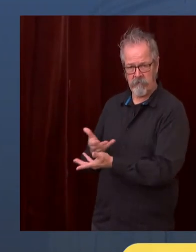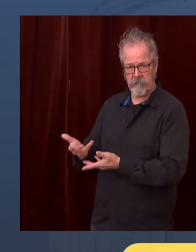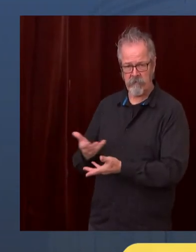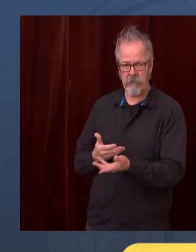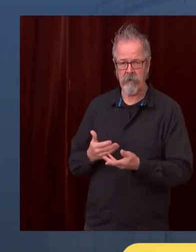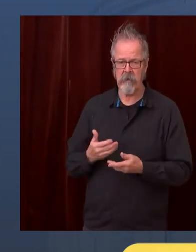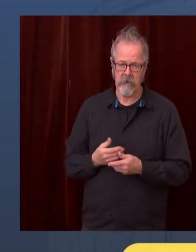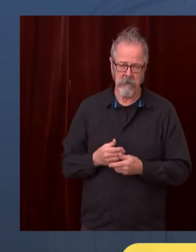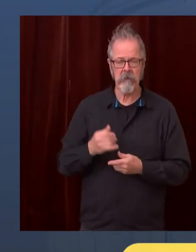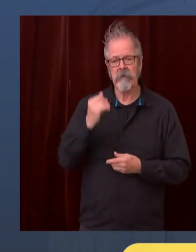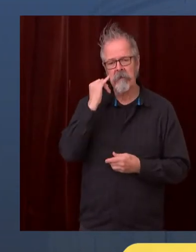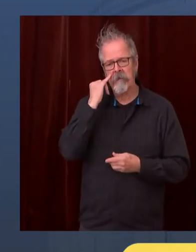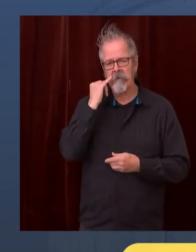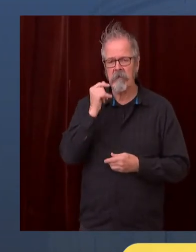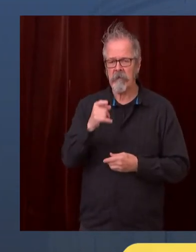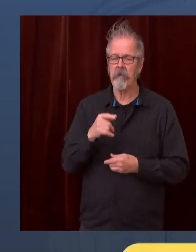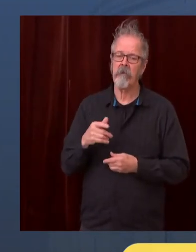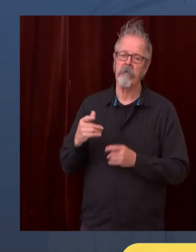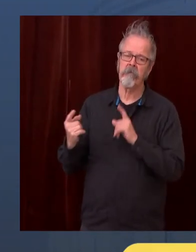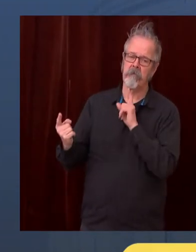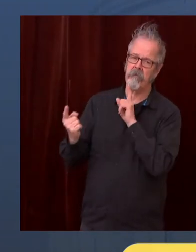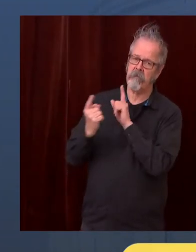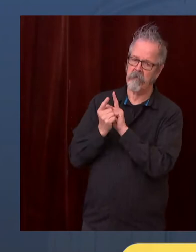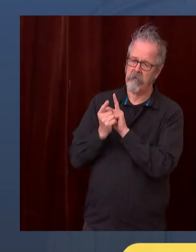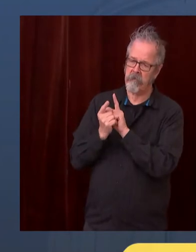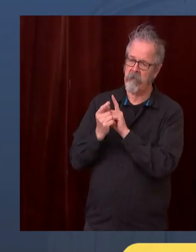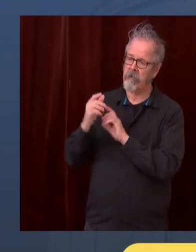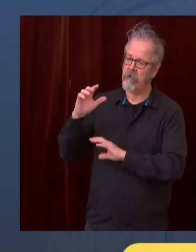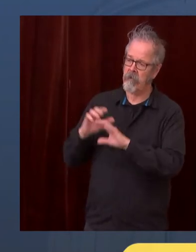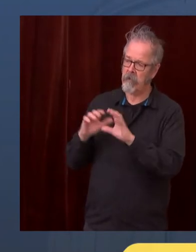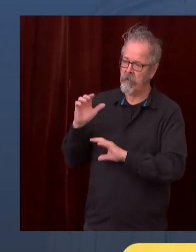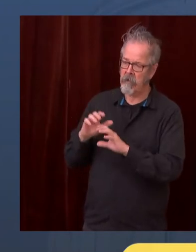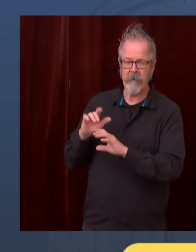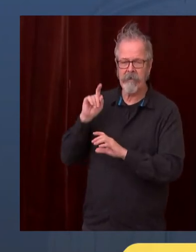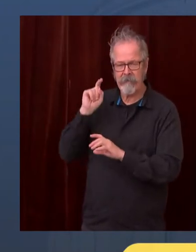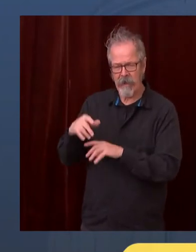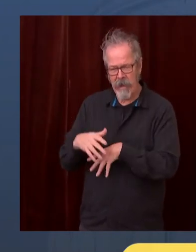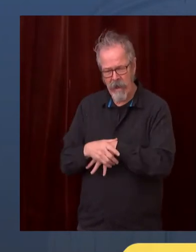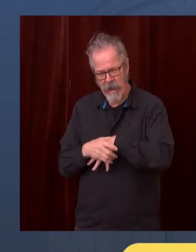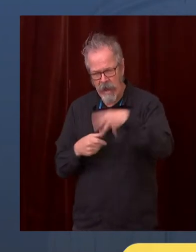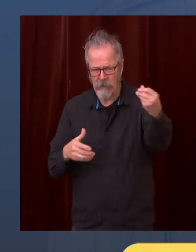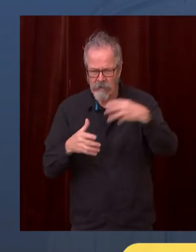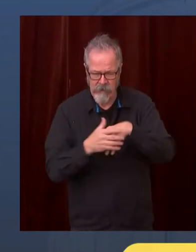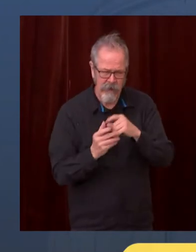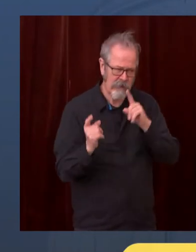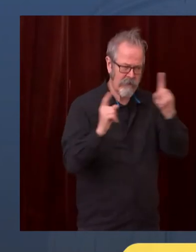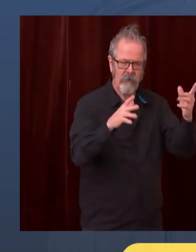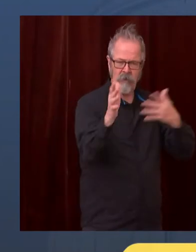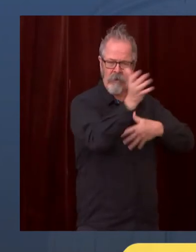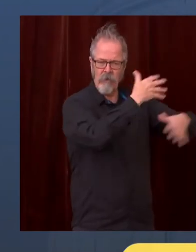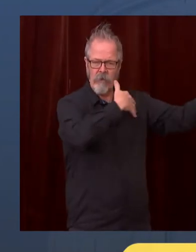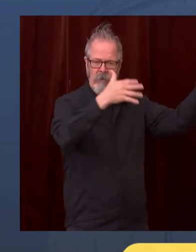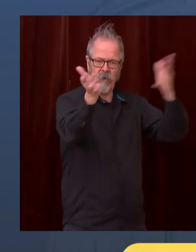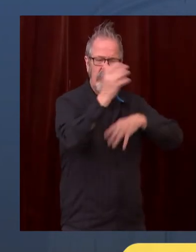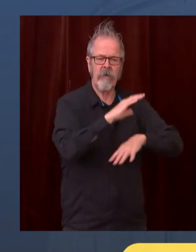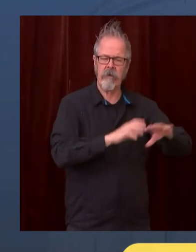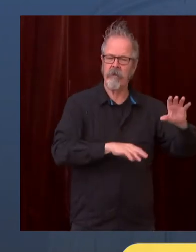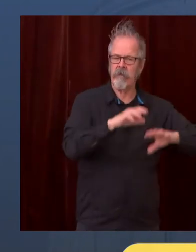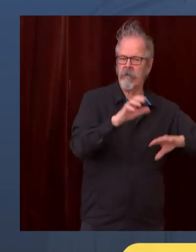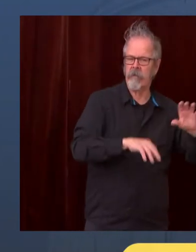And with that, Governor, I'll turn it back over to you. Thank you, Dr. Alford. Thanks for your amazing work.